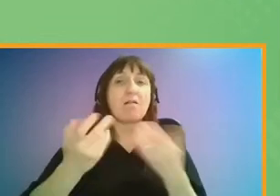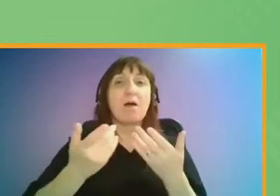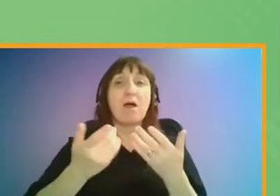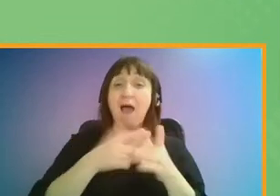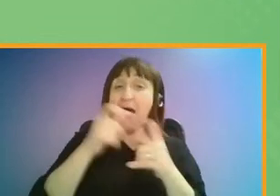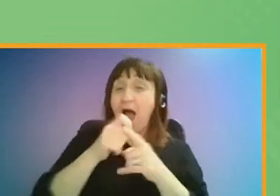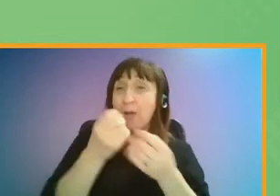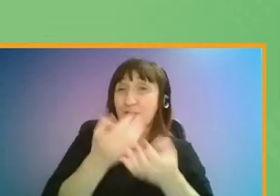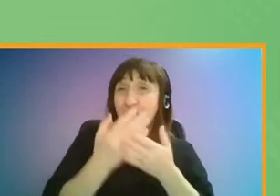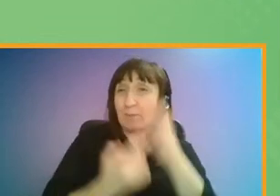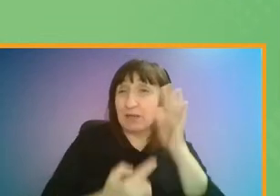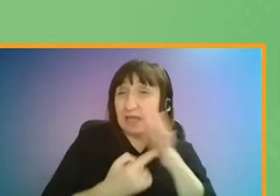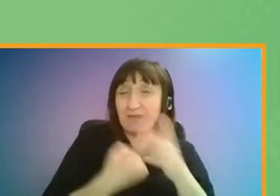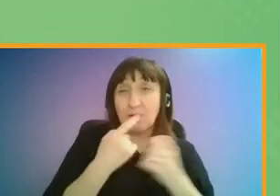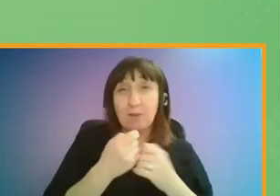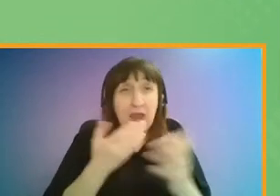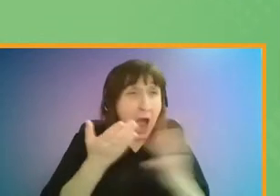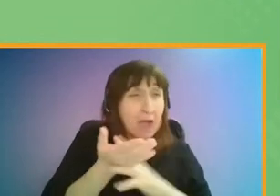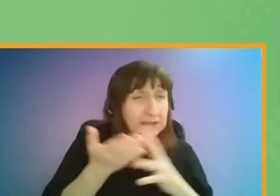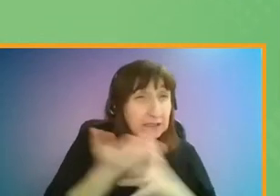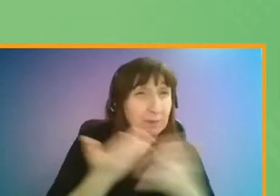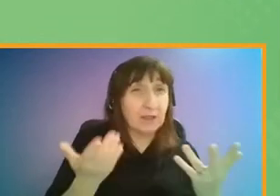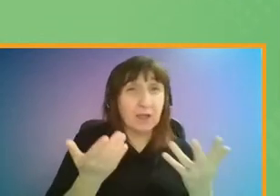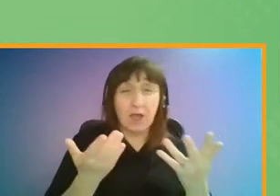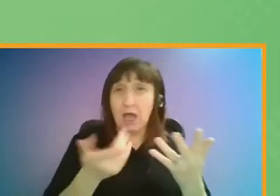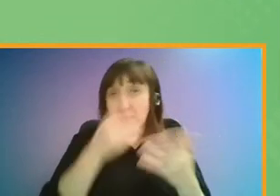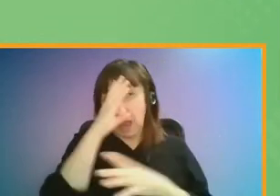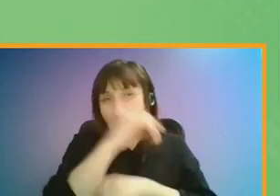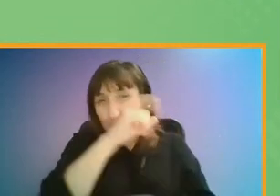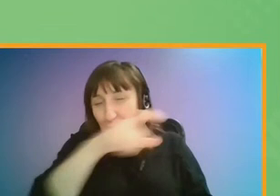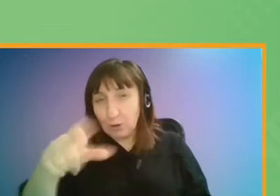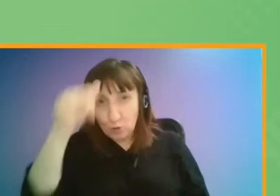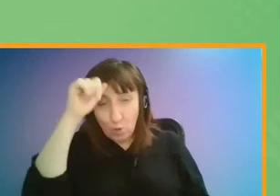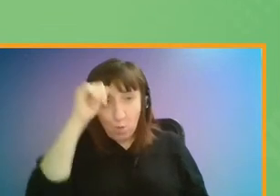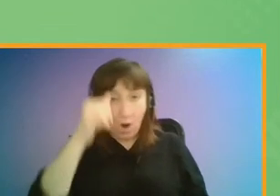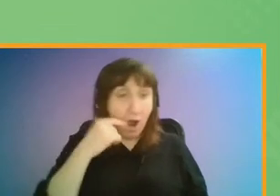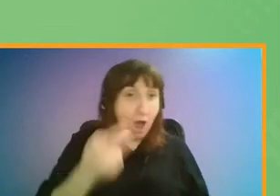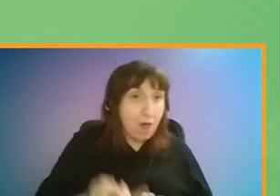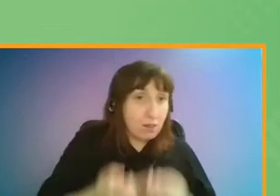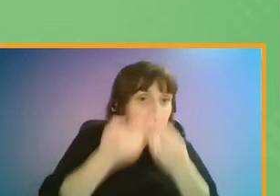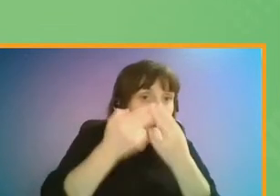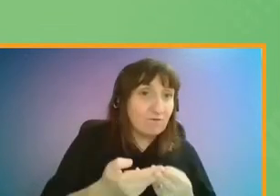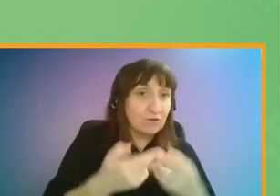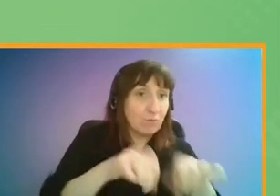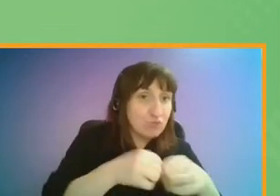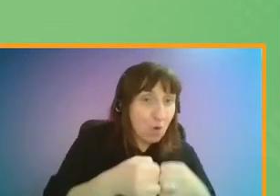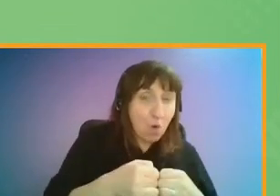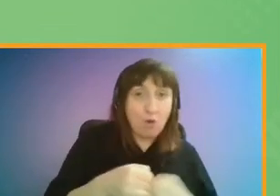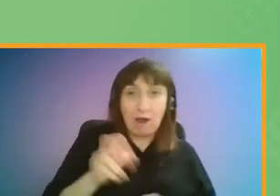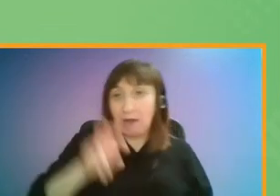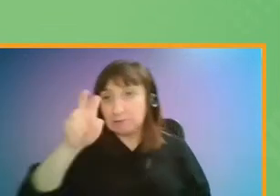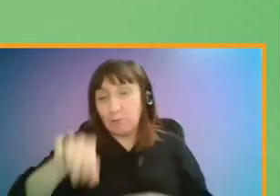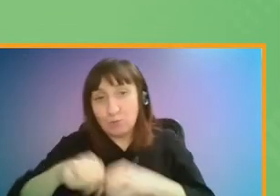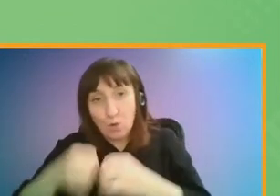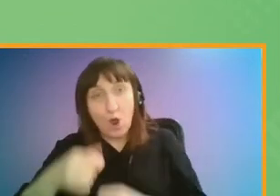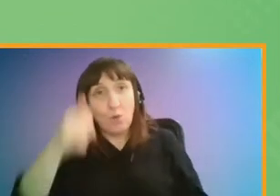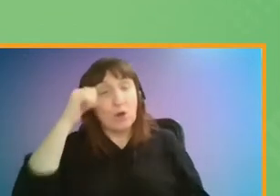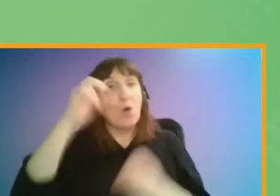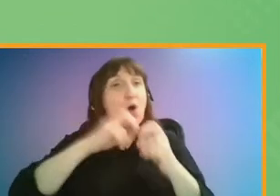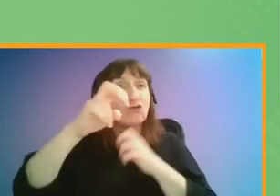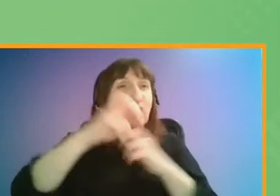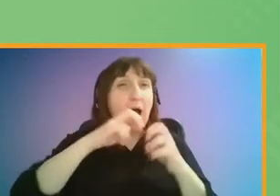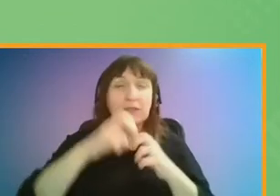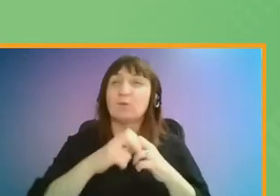can also provide key information about accessibility, letting passengers know when lifts and escalators are out of order. We know that the transport industry is